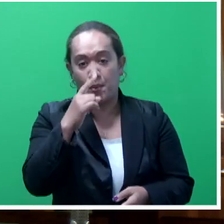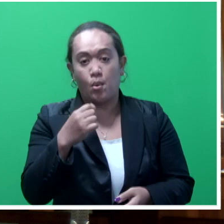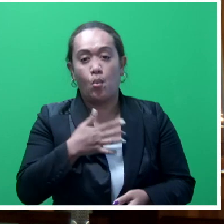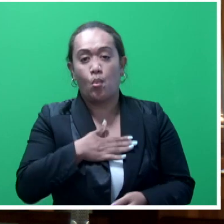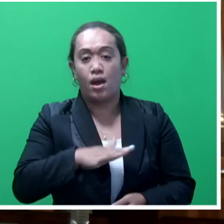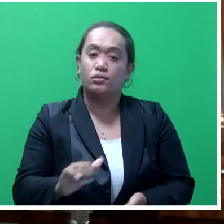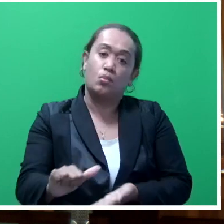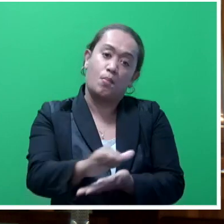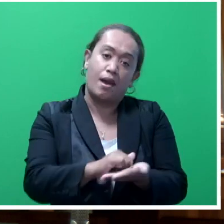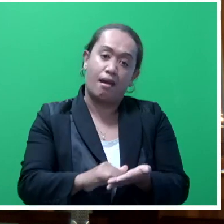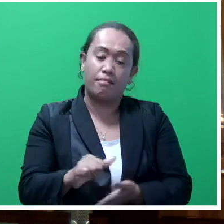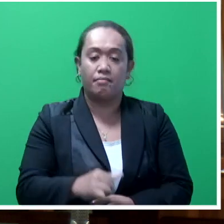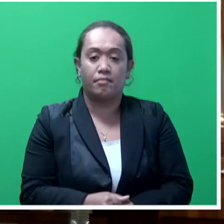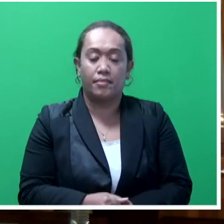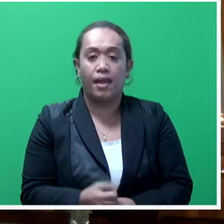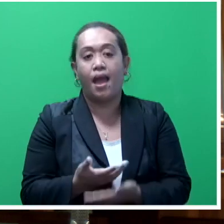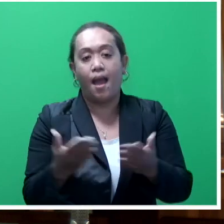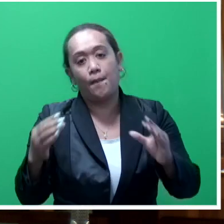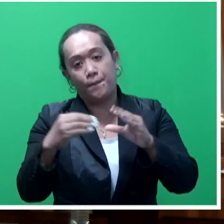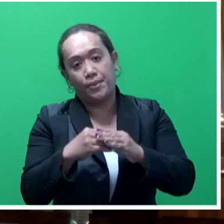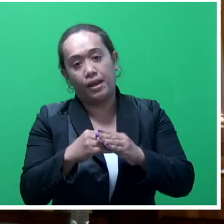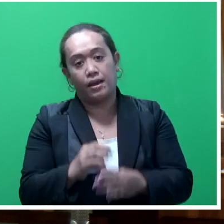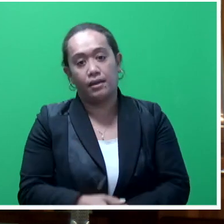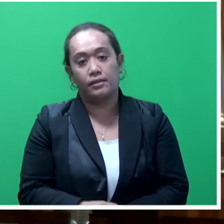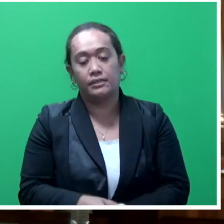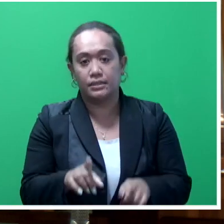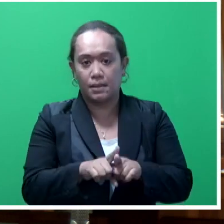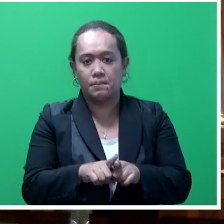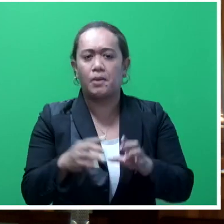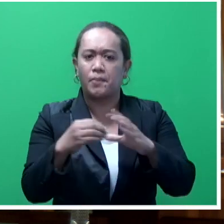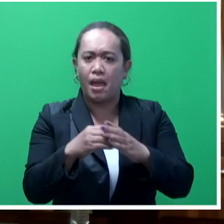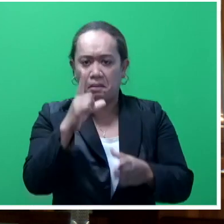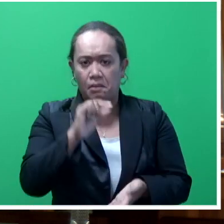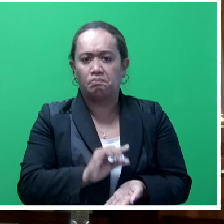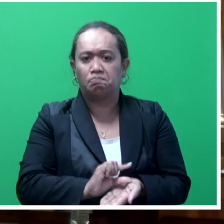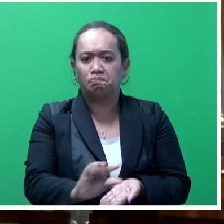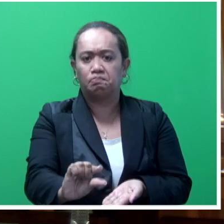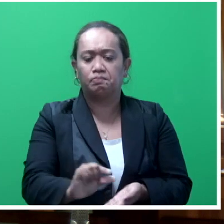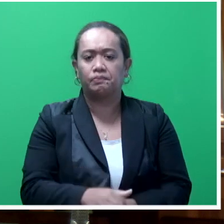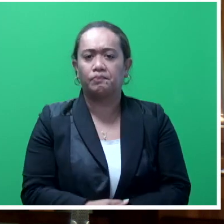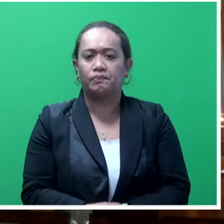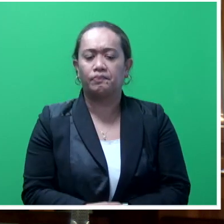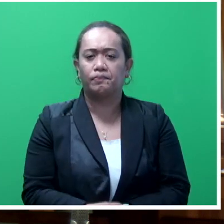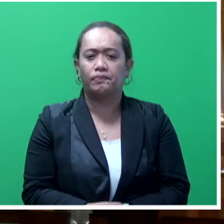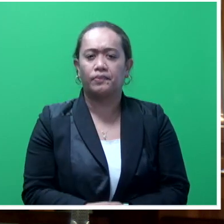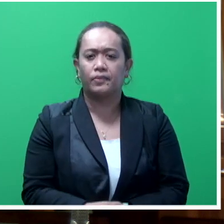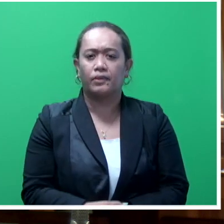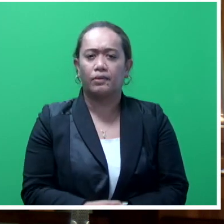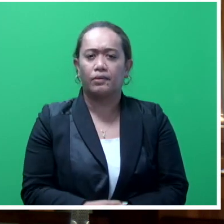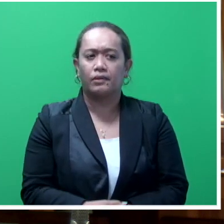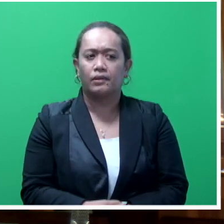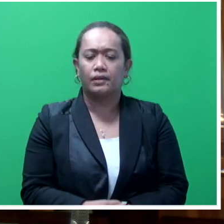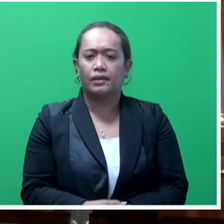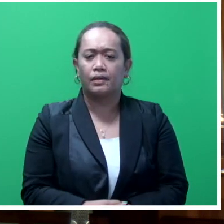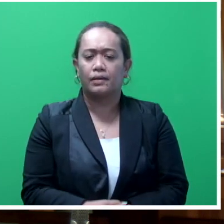particular moratorium was given by the banks. There was also identification of loans that